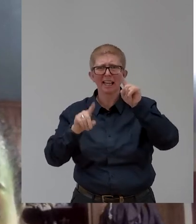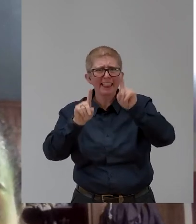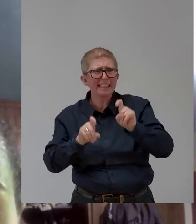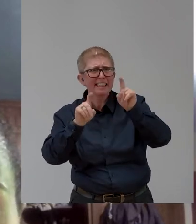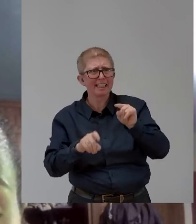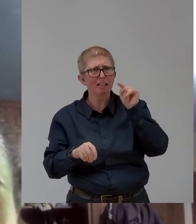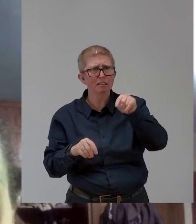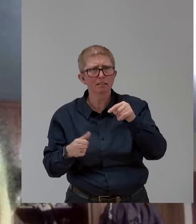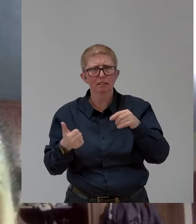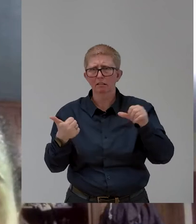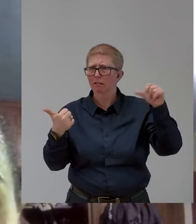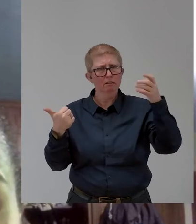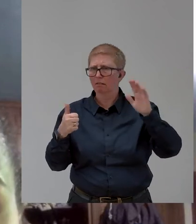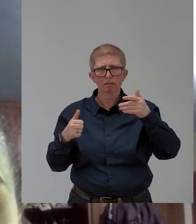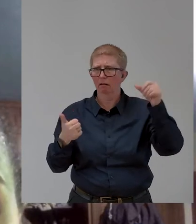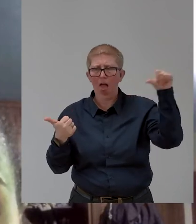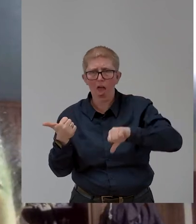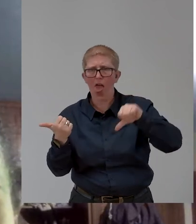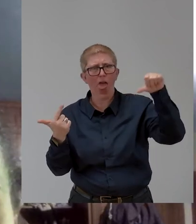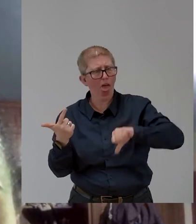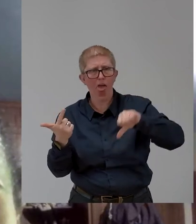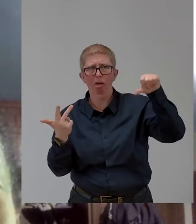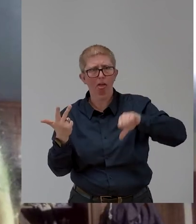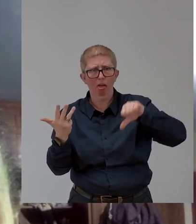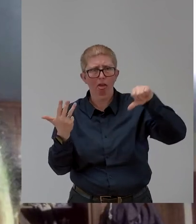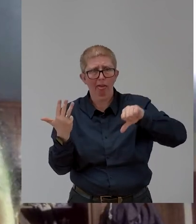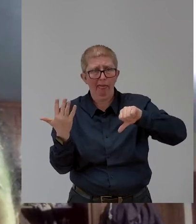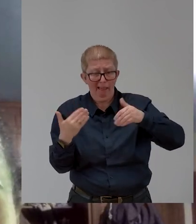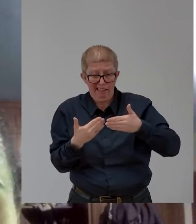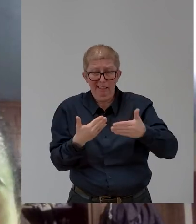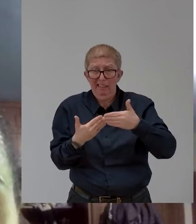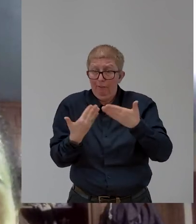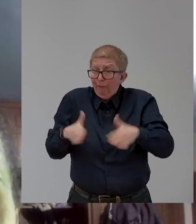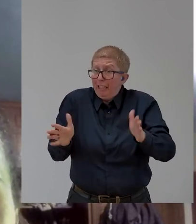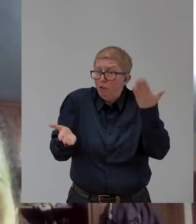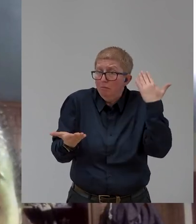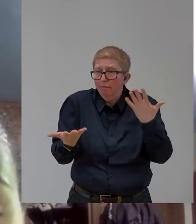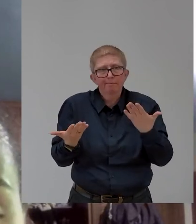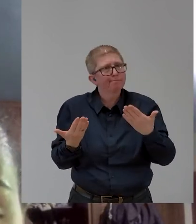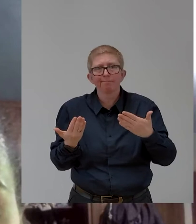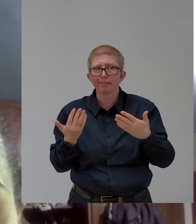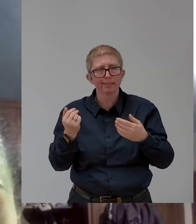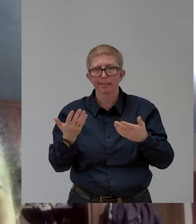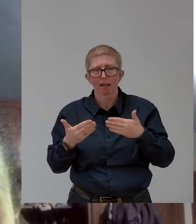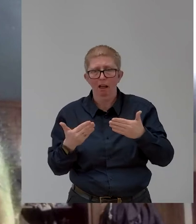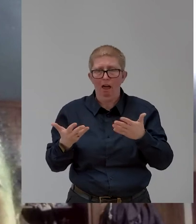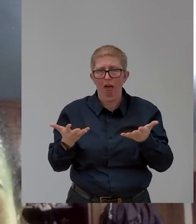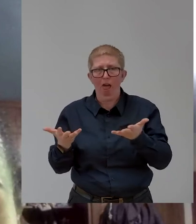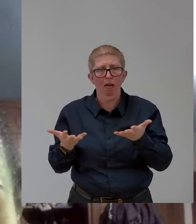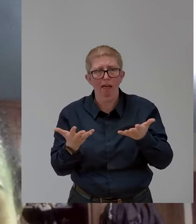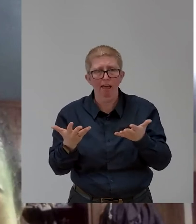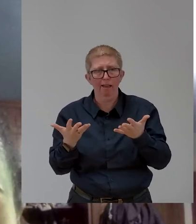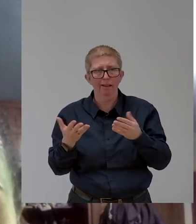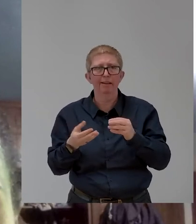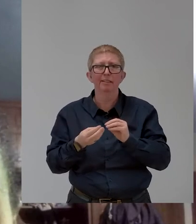was his fifth year that he was supposed to be sitting for the fifth time and take this exit exam in order to